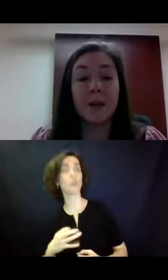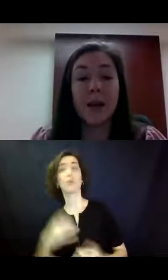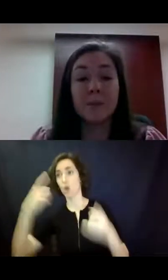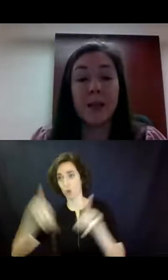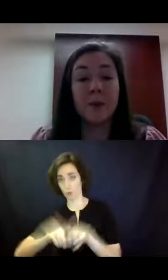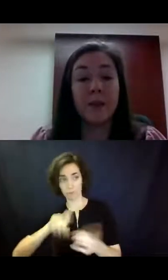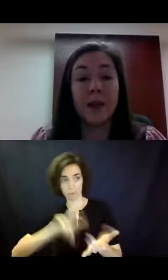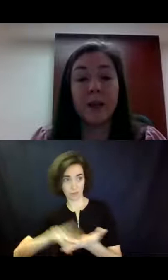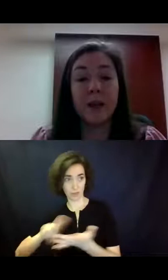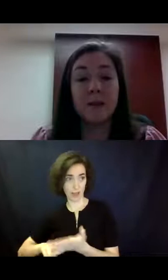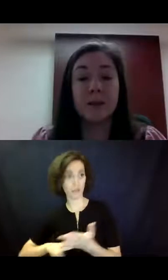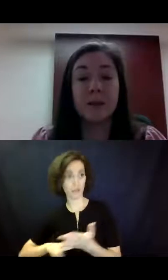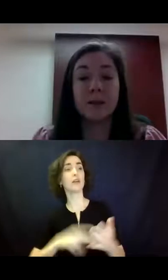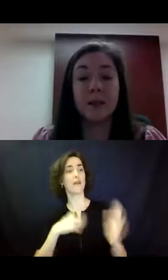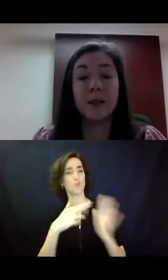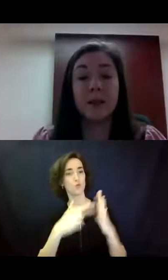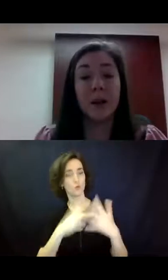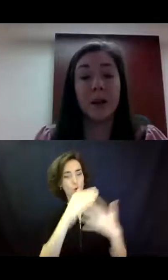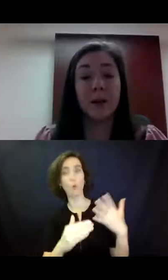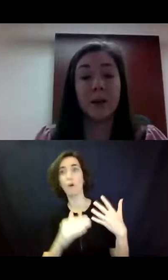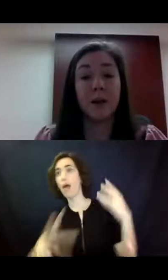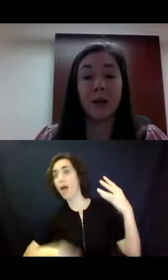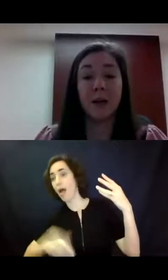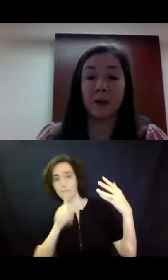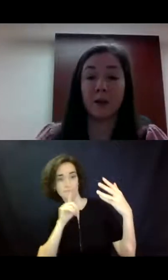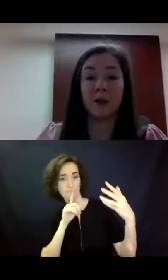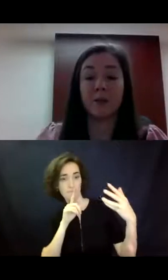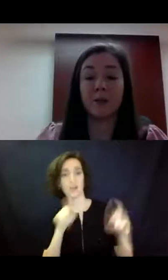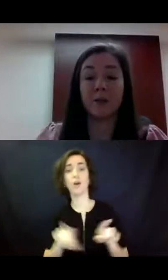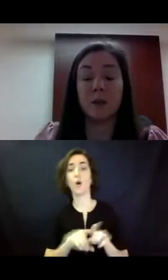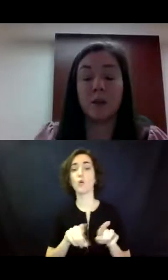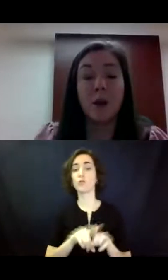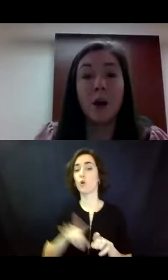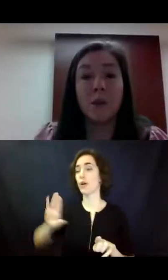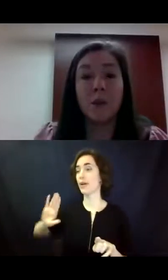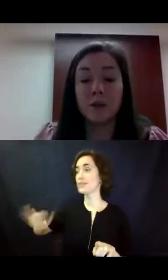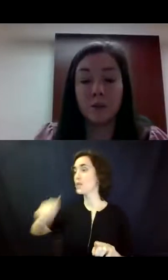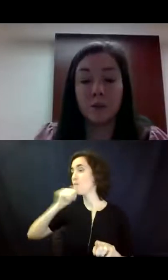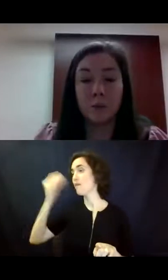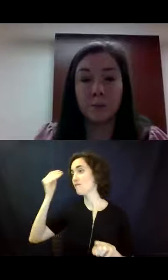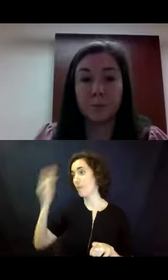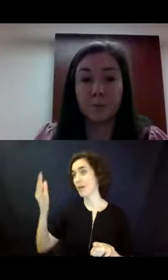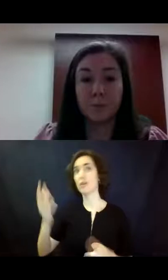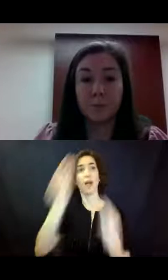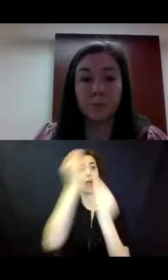not obtain without the consent, any non-public personal information on the adult.